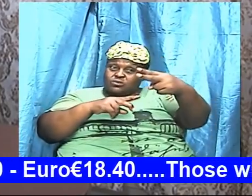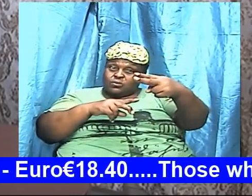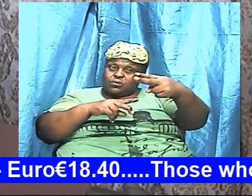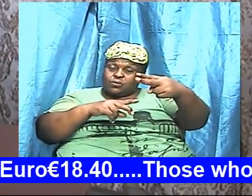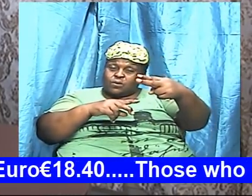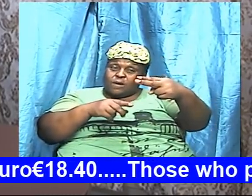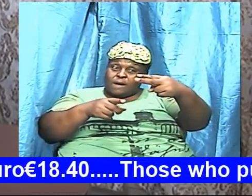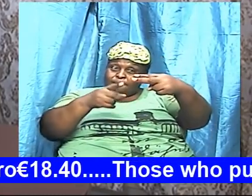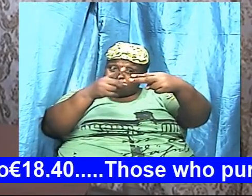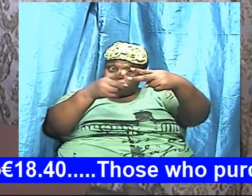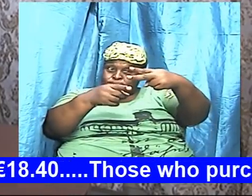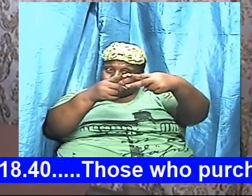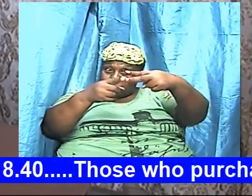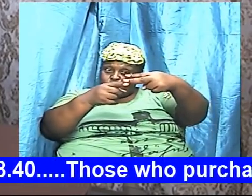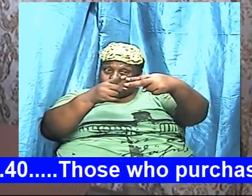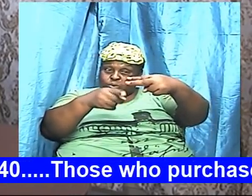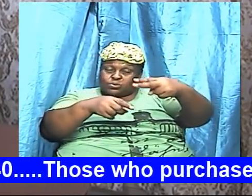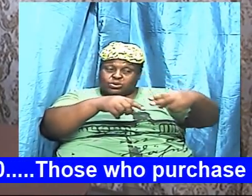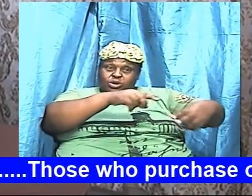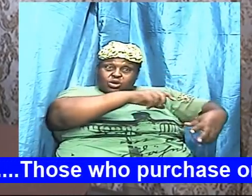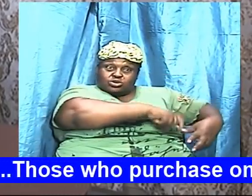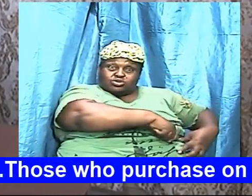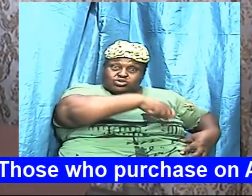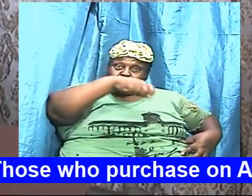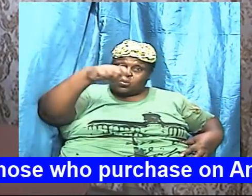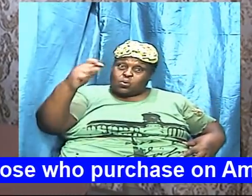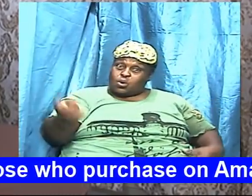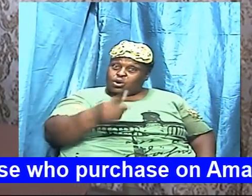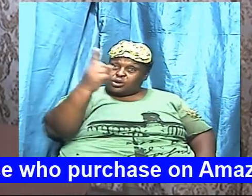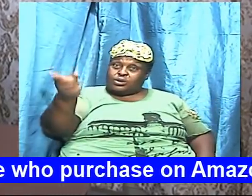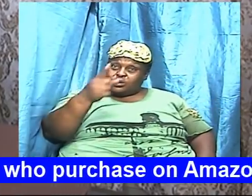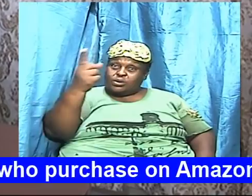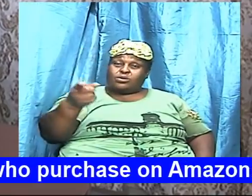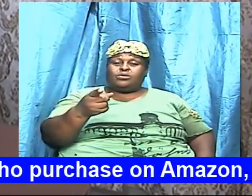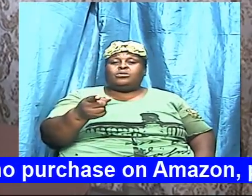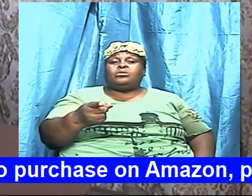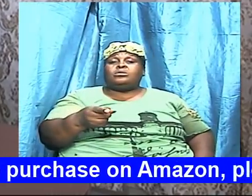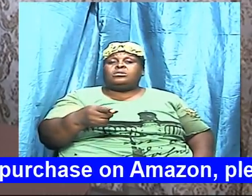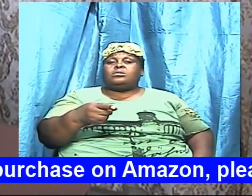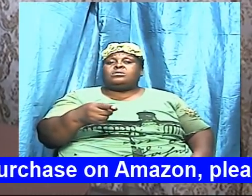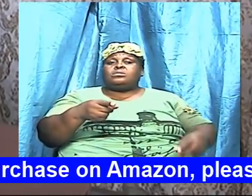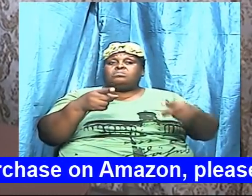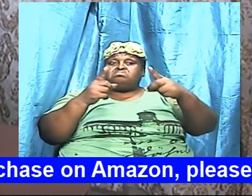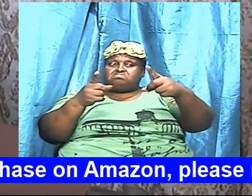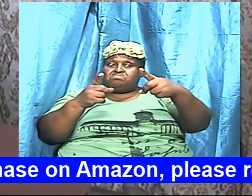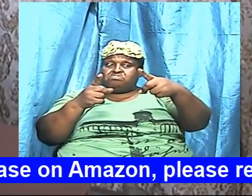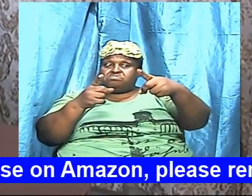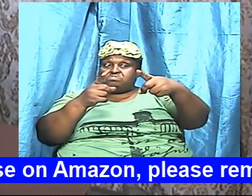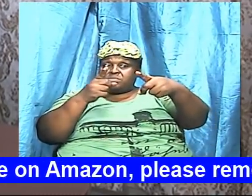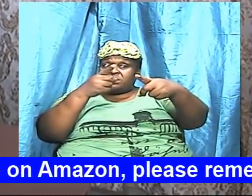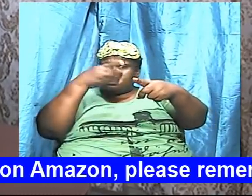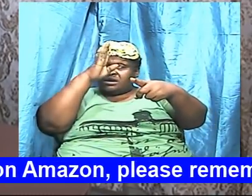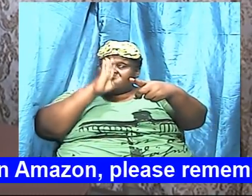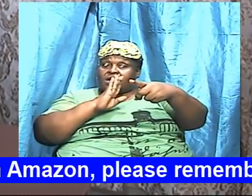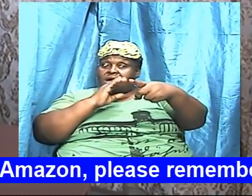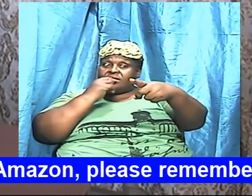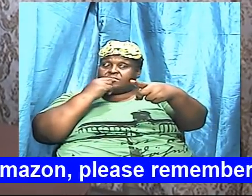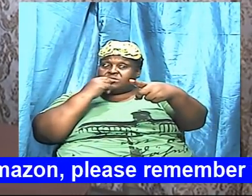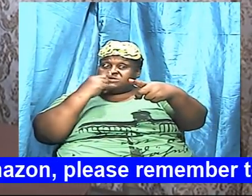God's mouth man speaking man's mouth man is not God